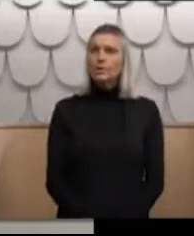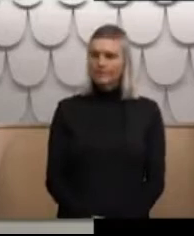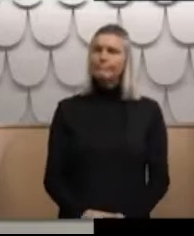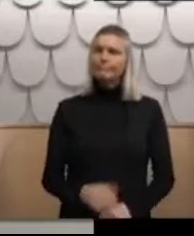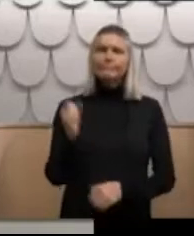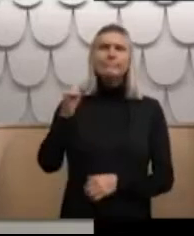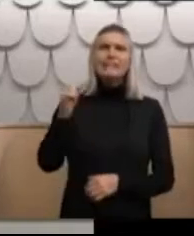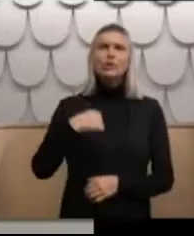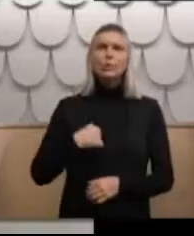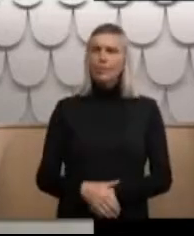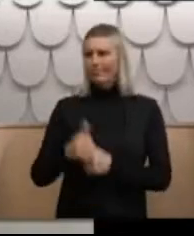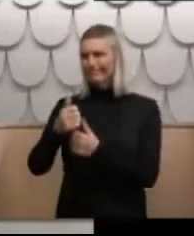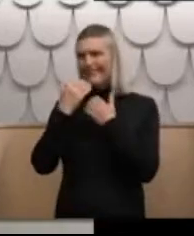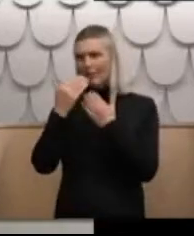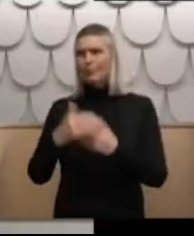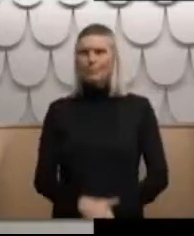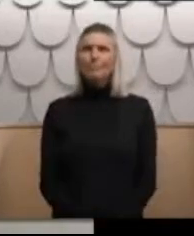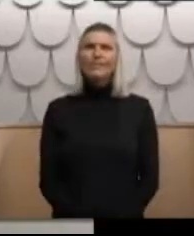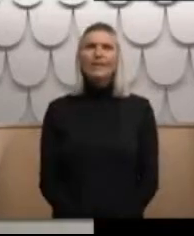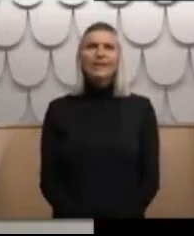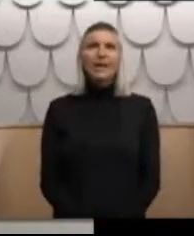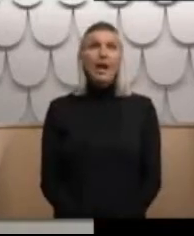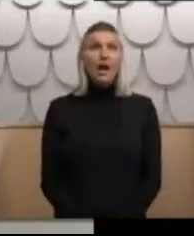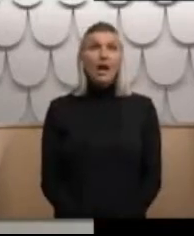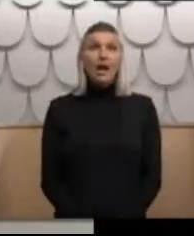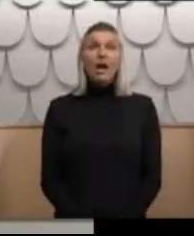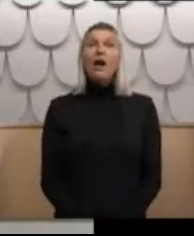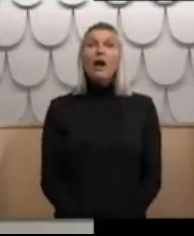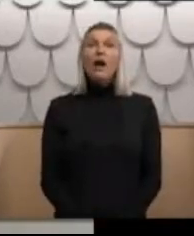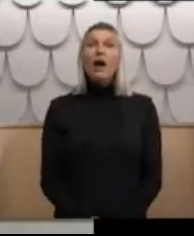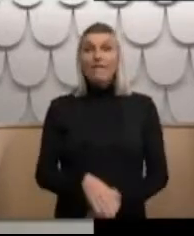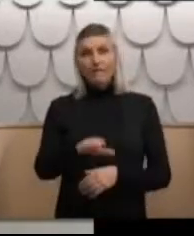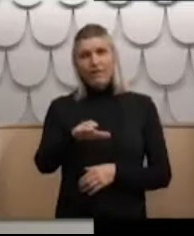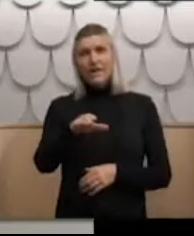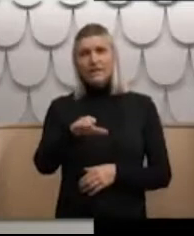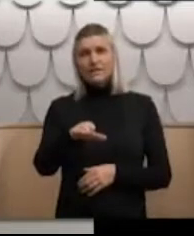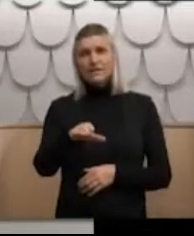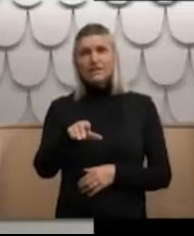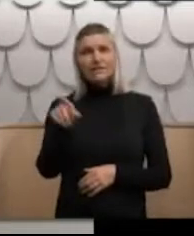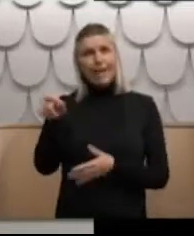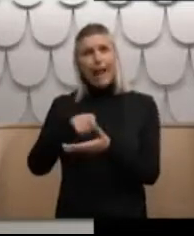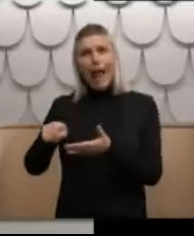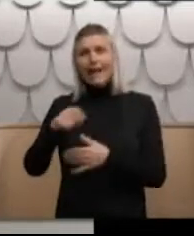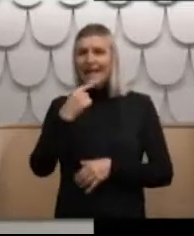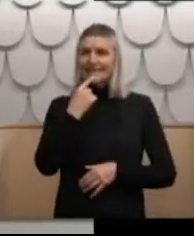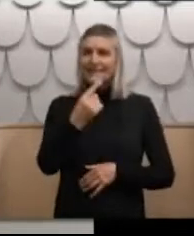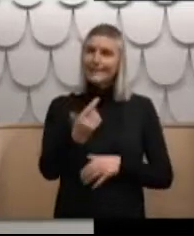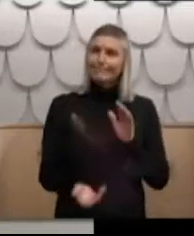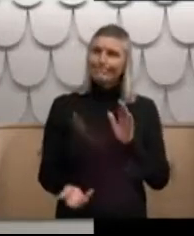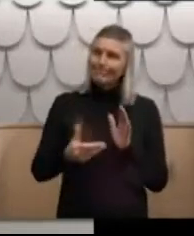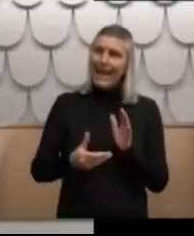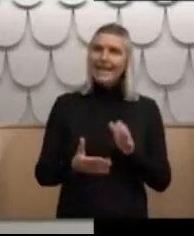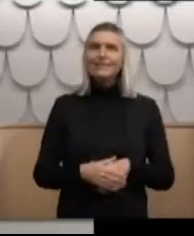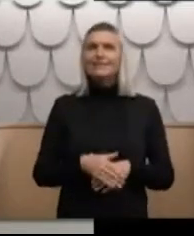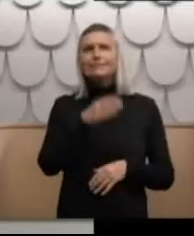Yes, I do. Thank you. Fred, think Alana has already noted that it's a sad time for you and we don't want to add to that, but if you